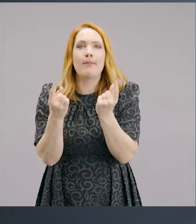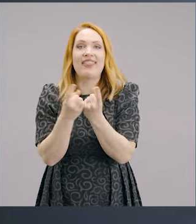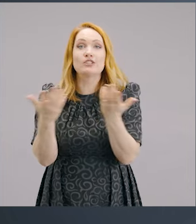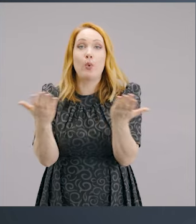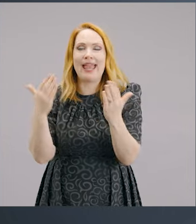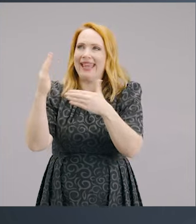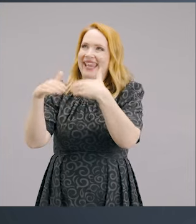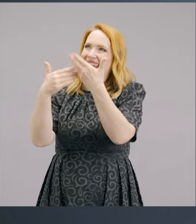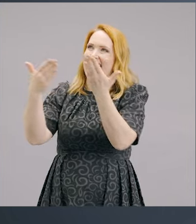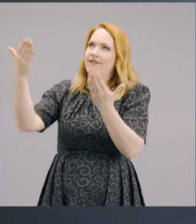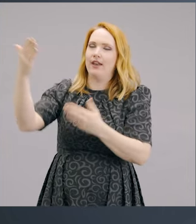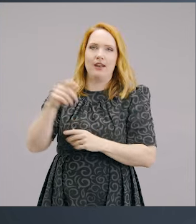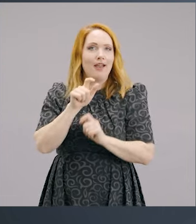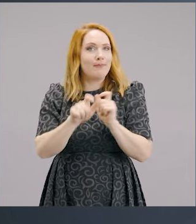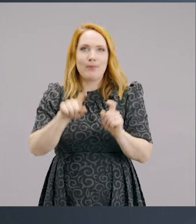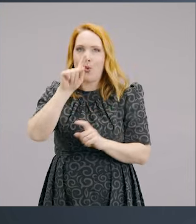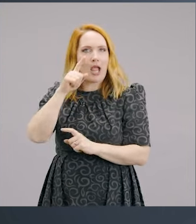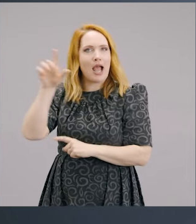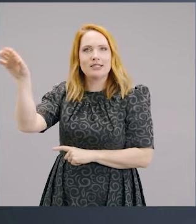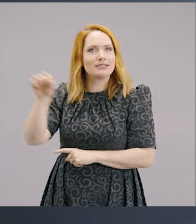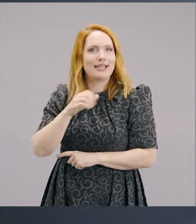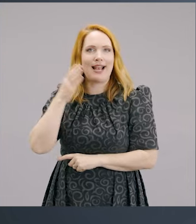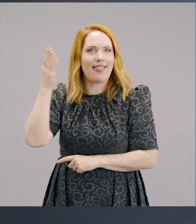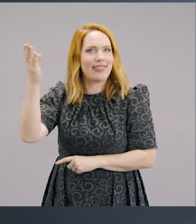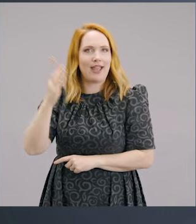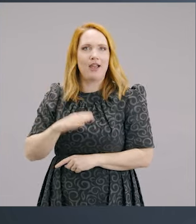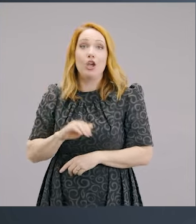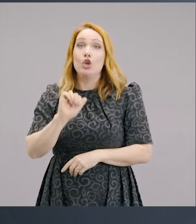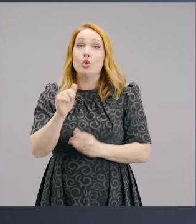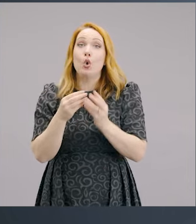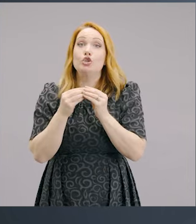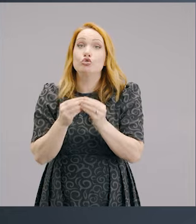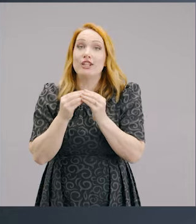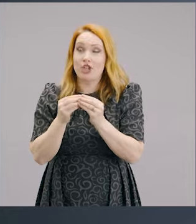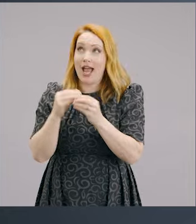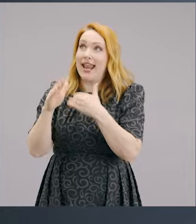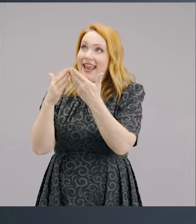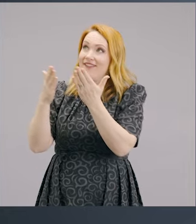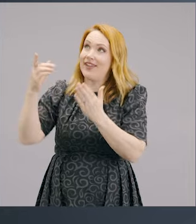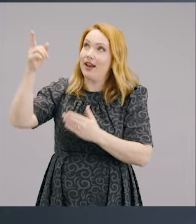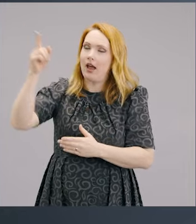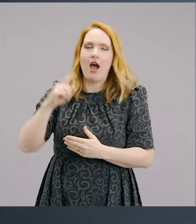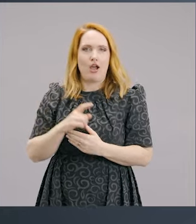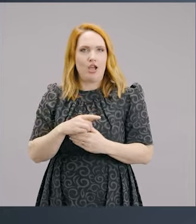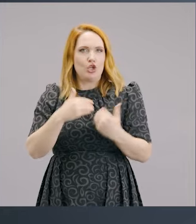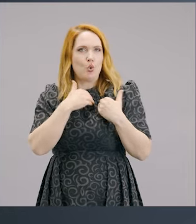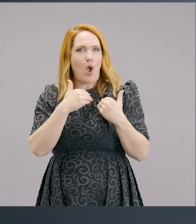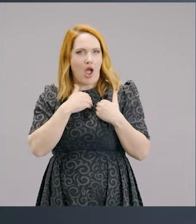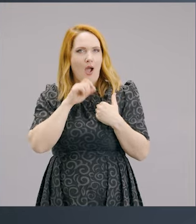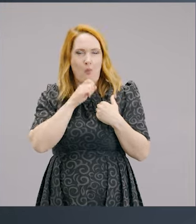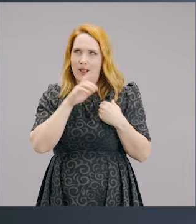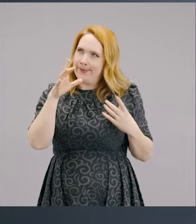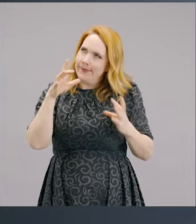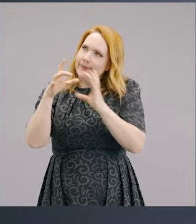destroy and thieves do not break in and steal. Wherever your treasure is, there the desires of your heart will be also.